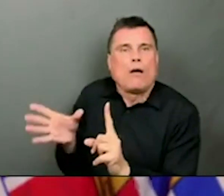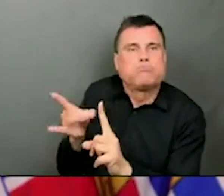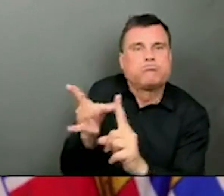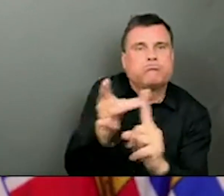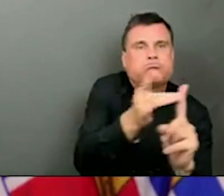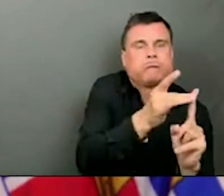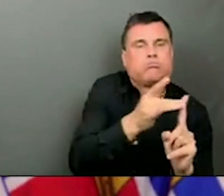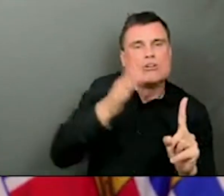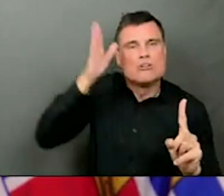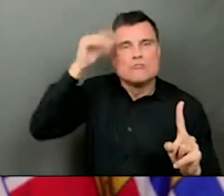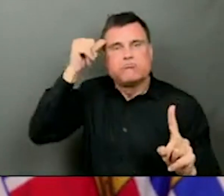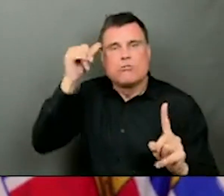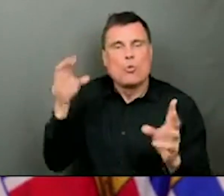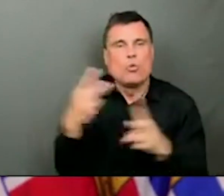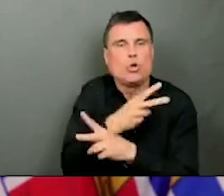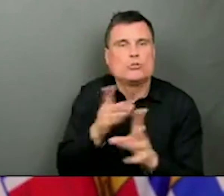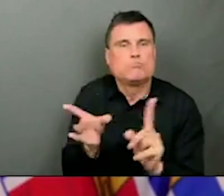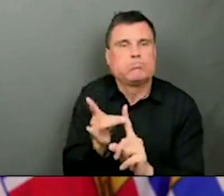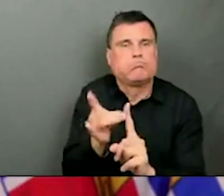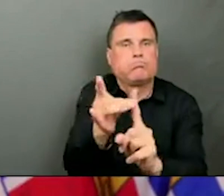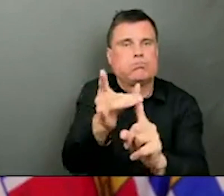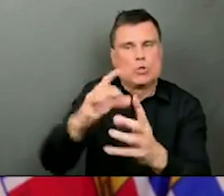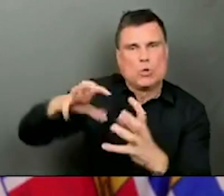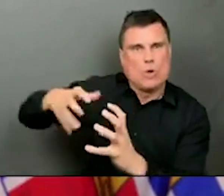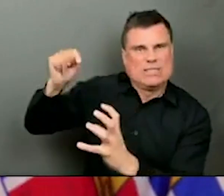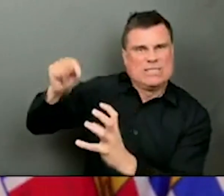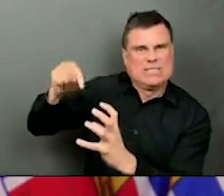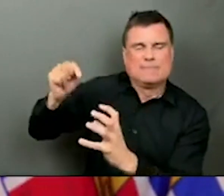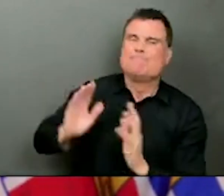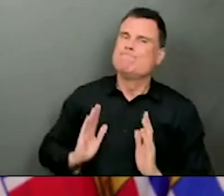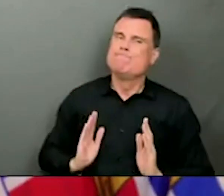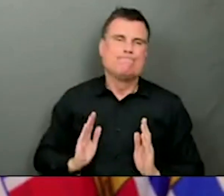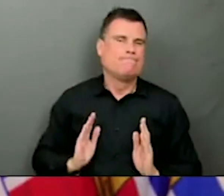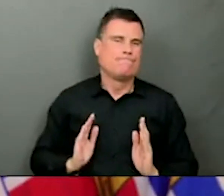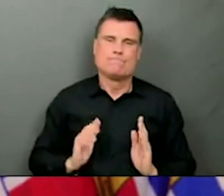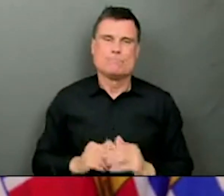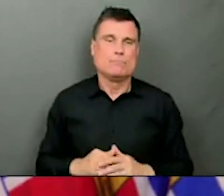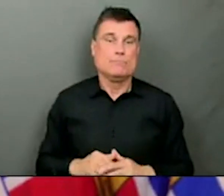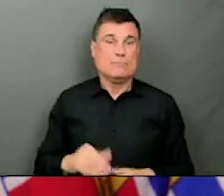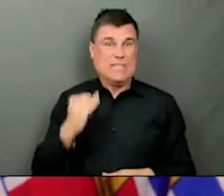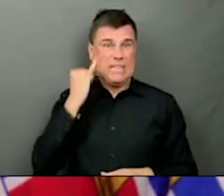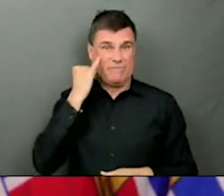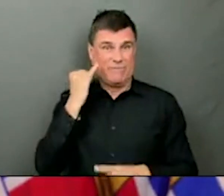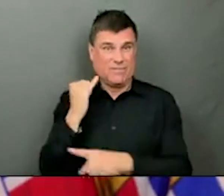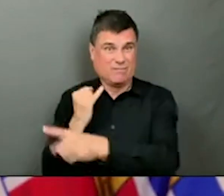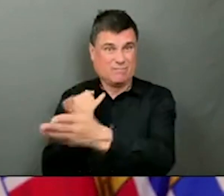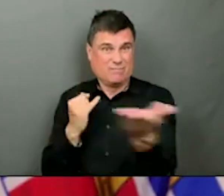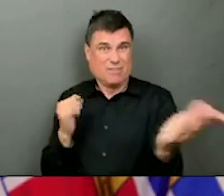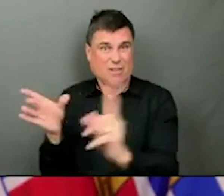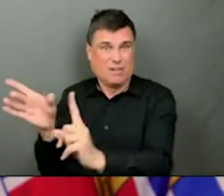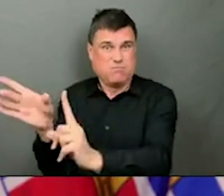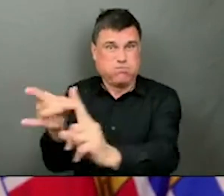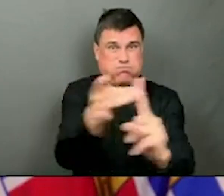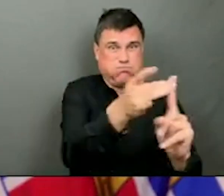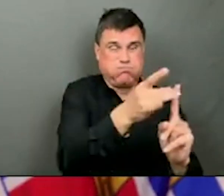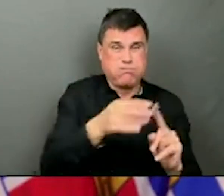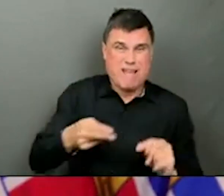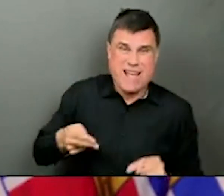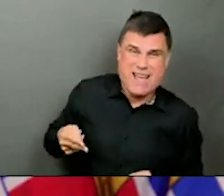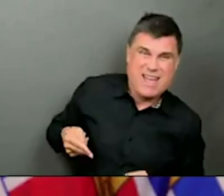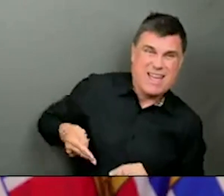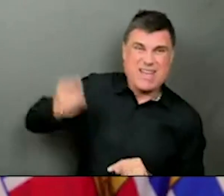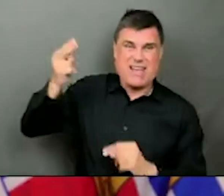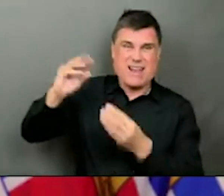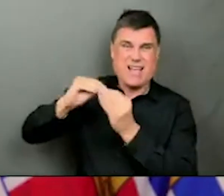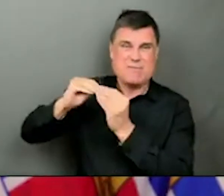a variant could arise, a strain could arise that's transmitted more easily. That's what happens first. But as more people are being